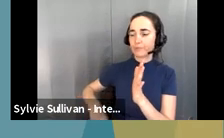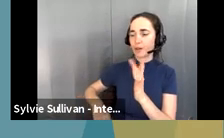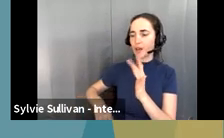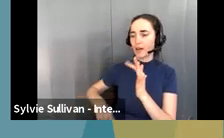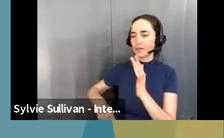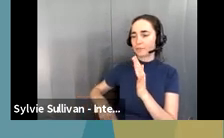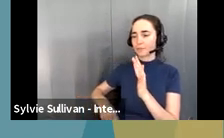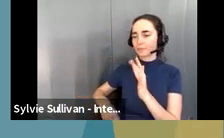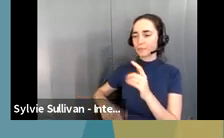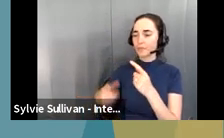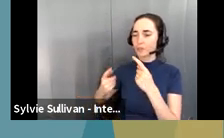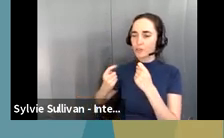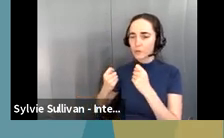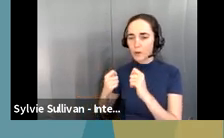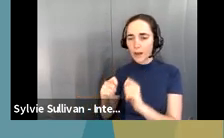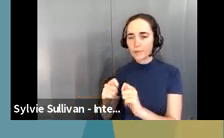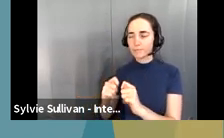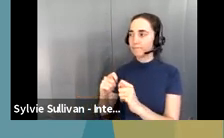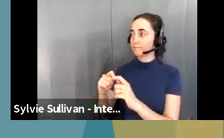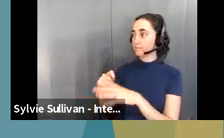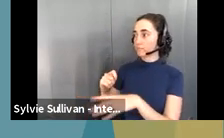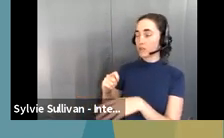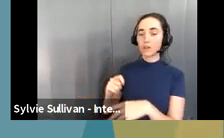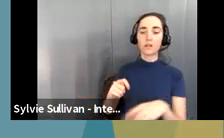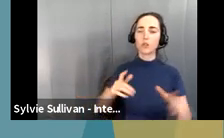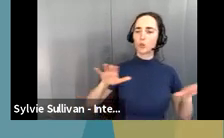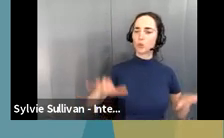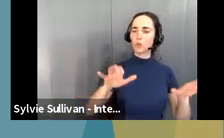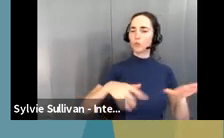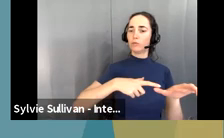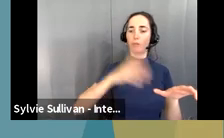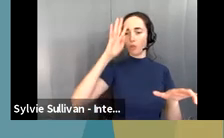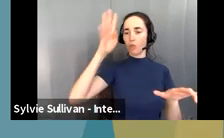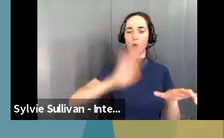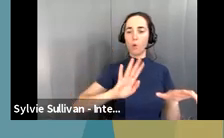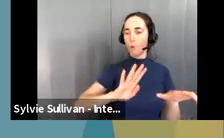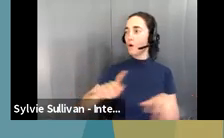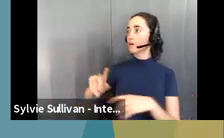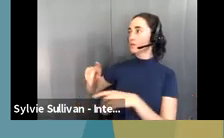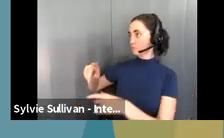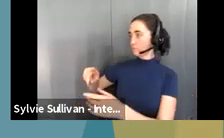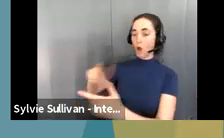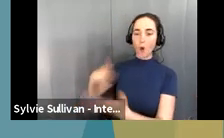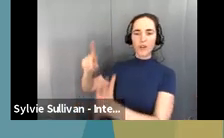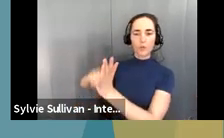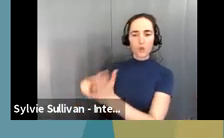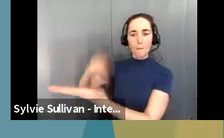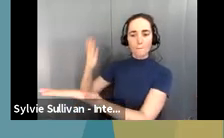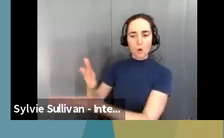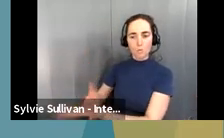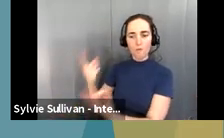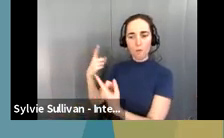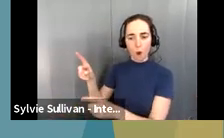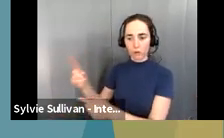implement evidence-based practices as they pertain to employment. So, one of the ones that we are actively